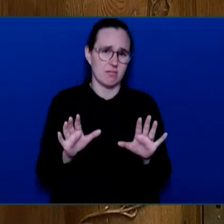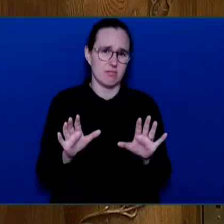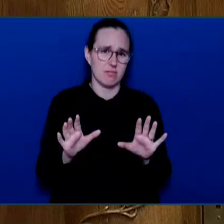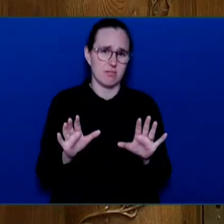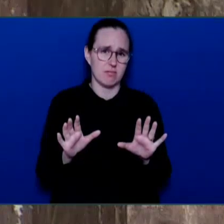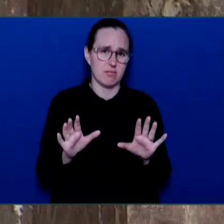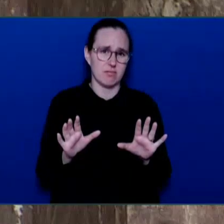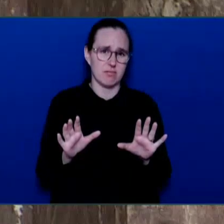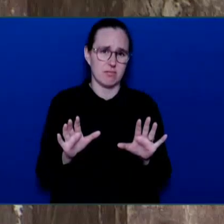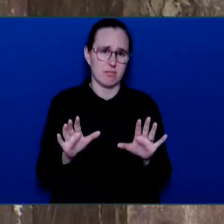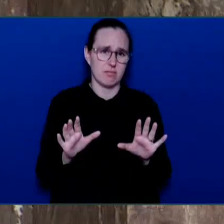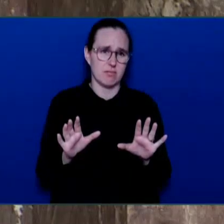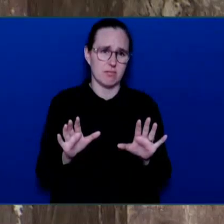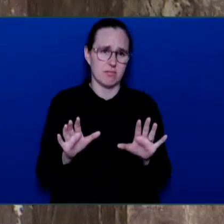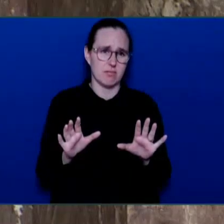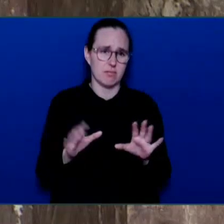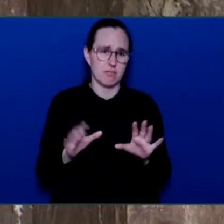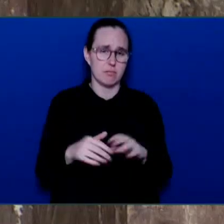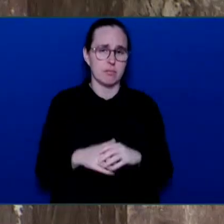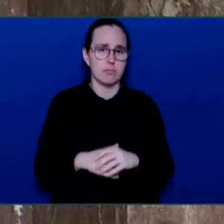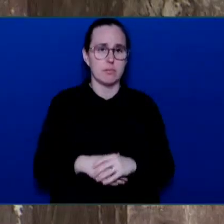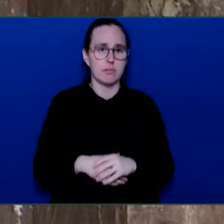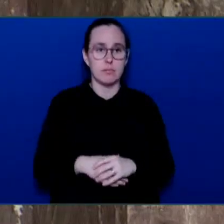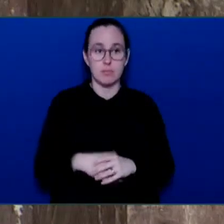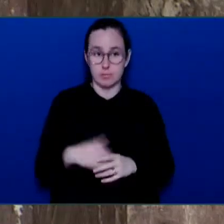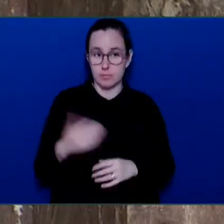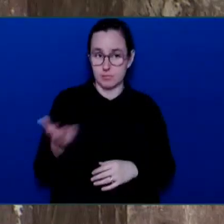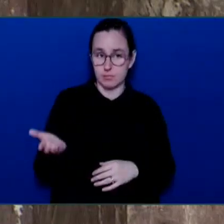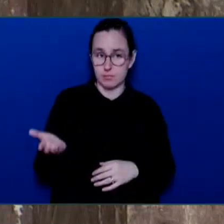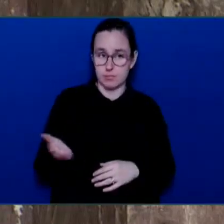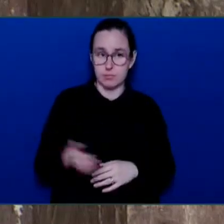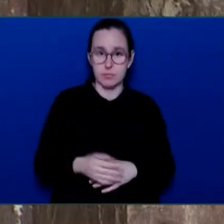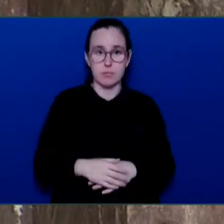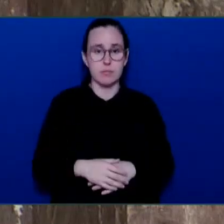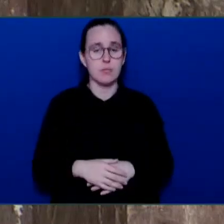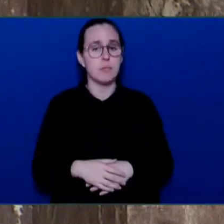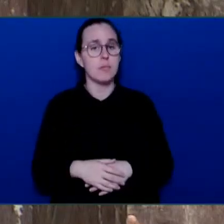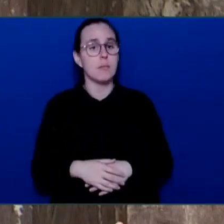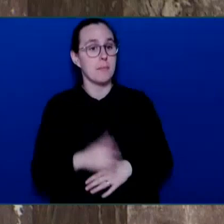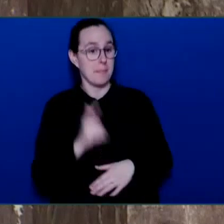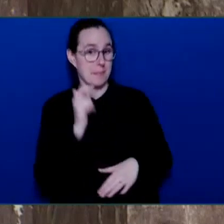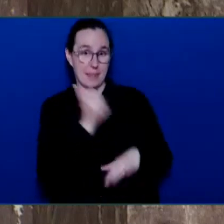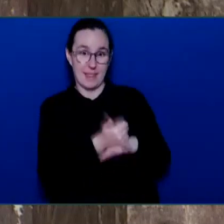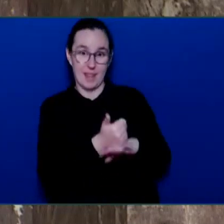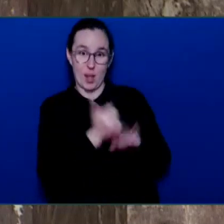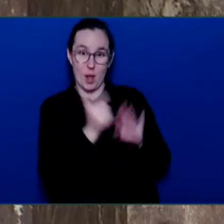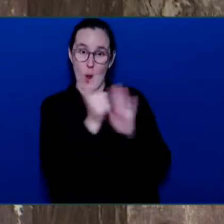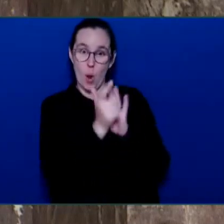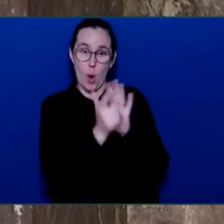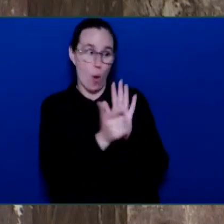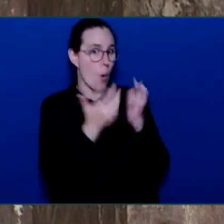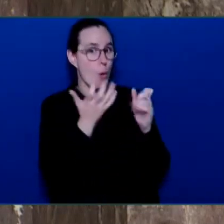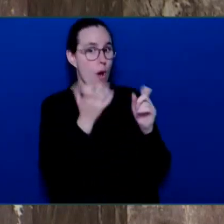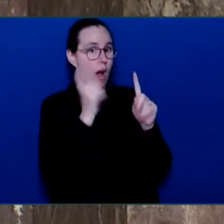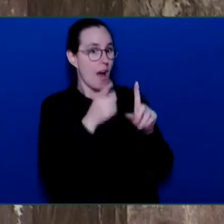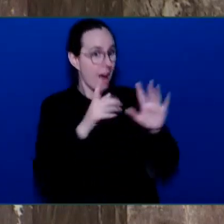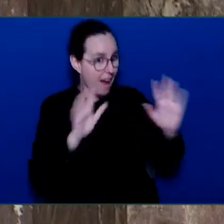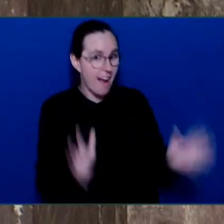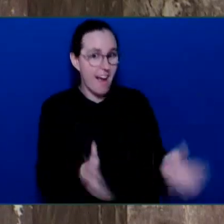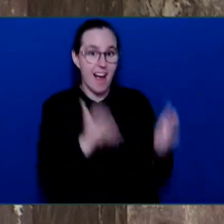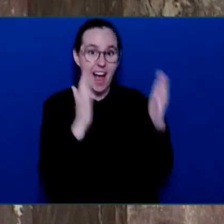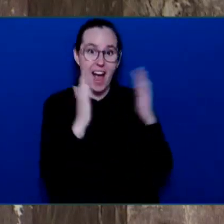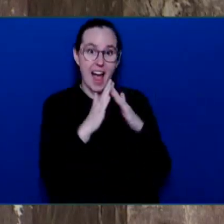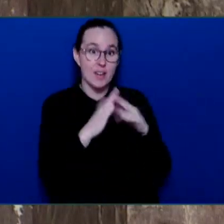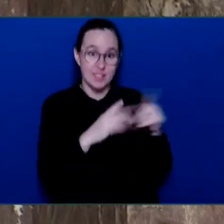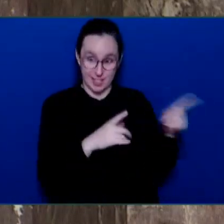We bring in legislation to get more housing back in the housing market. They support it. The BC Conservatives go the other way. Then they